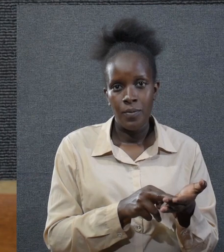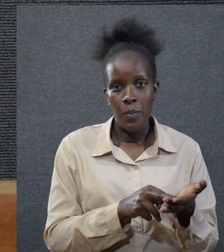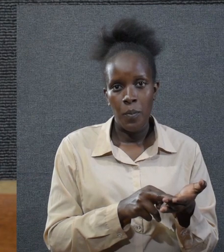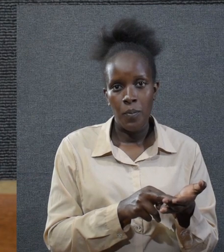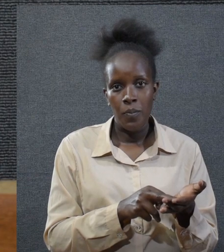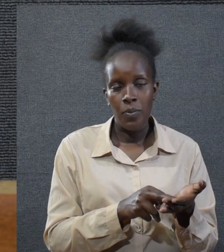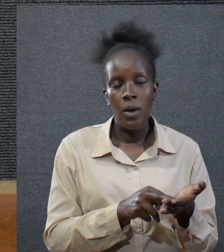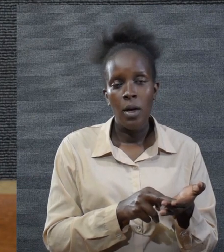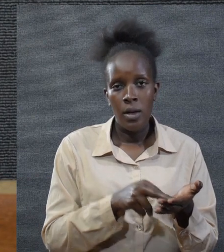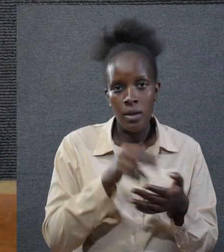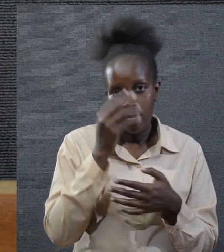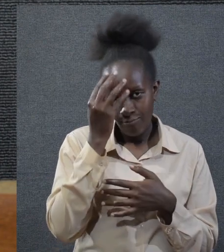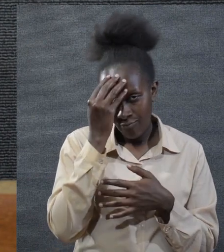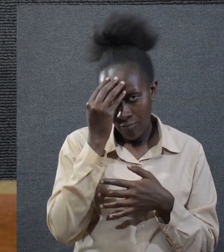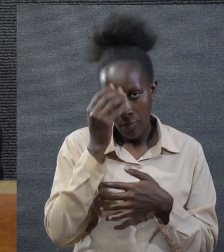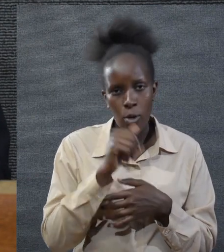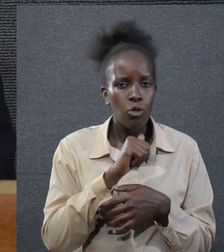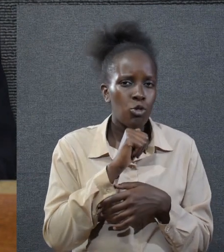Sadly,